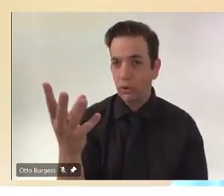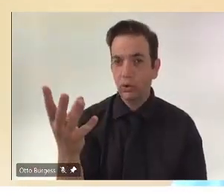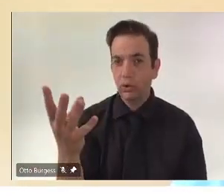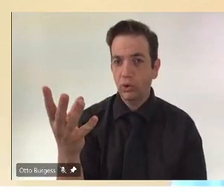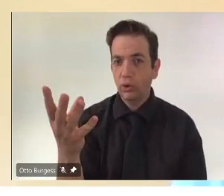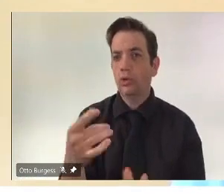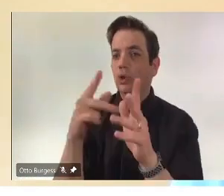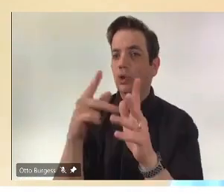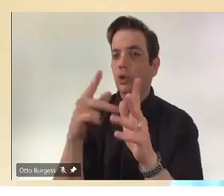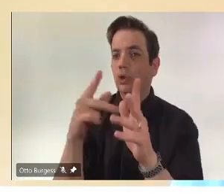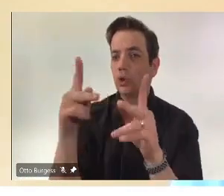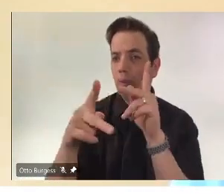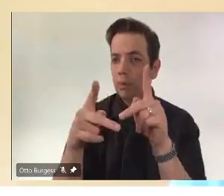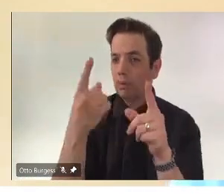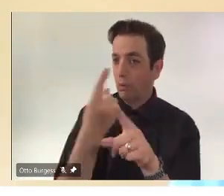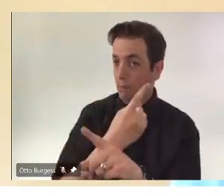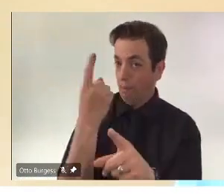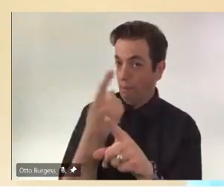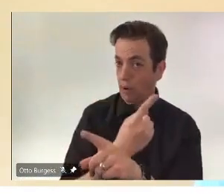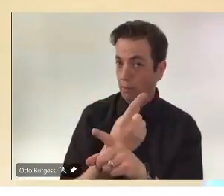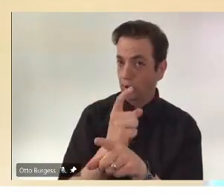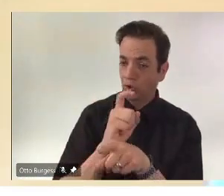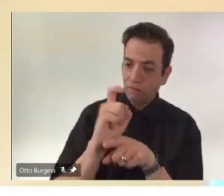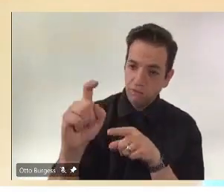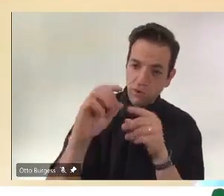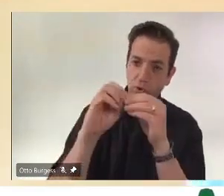websites to help support streamlining the process.